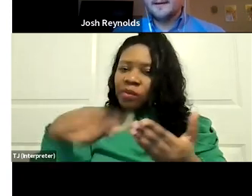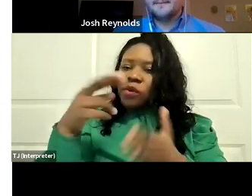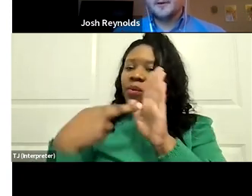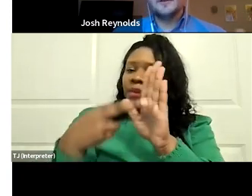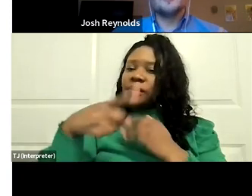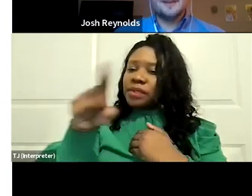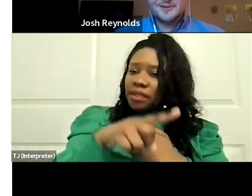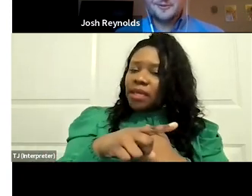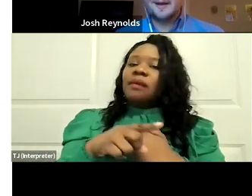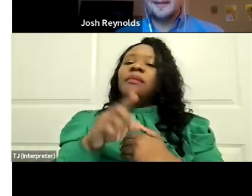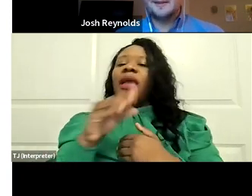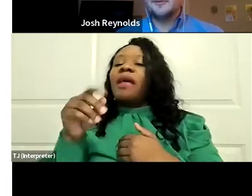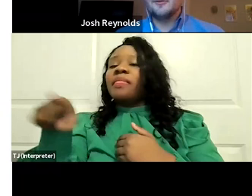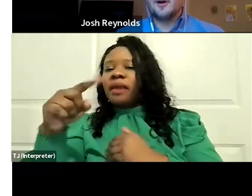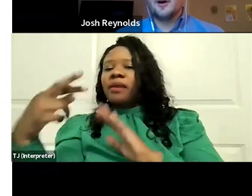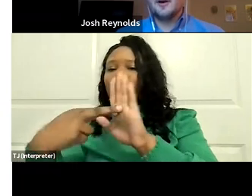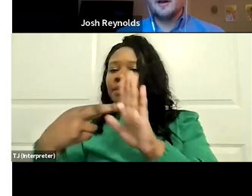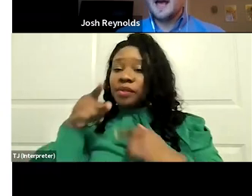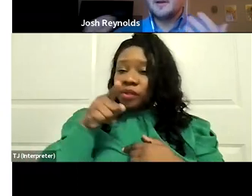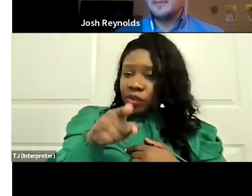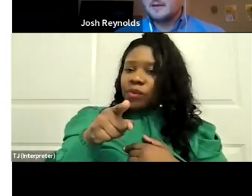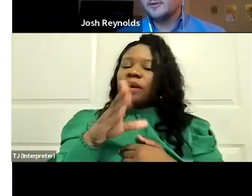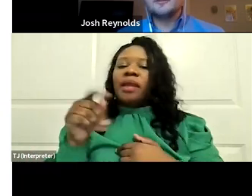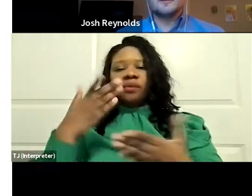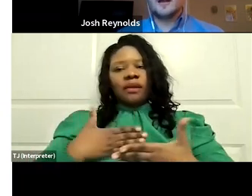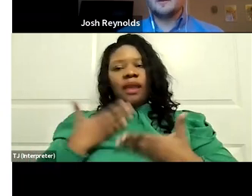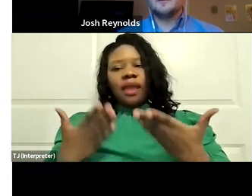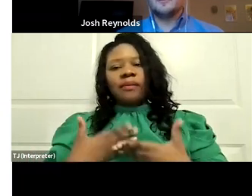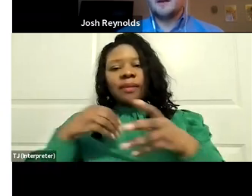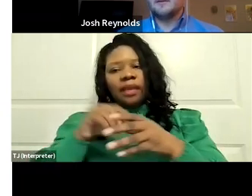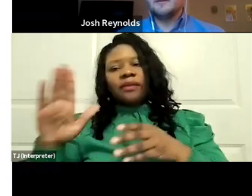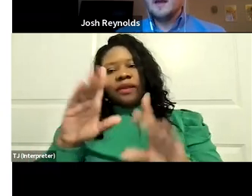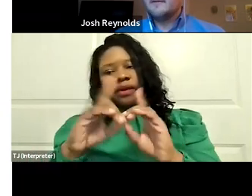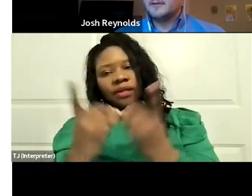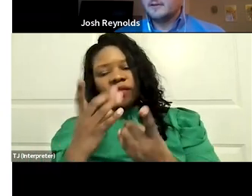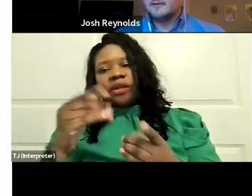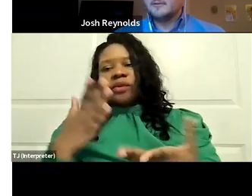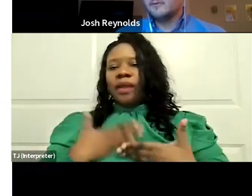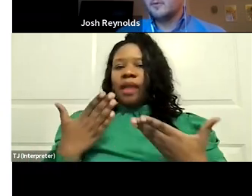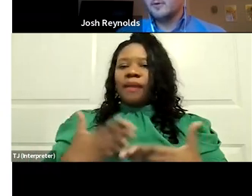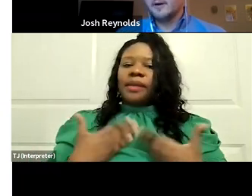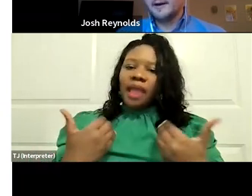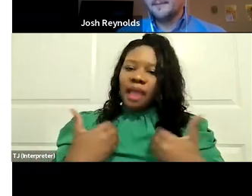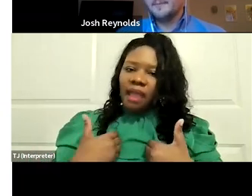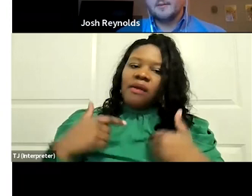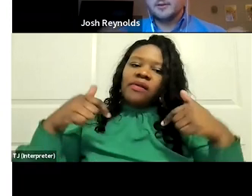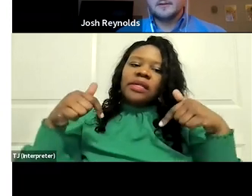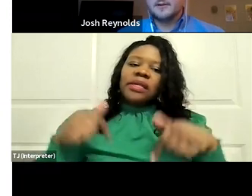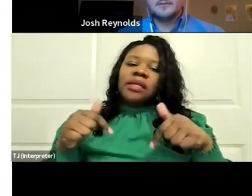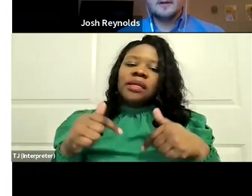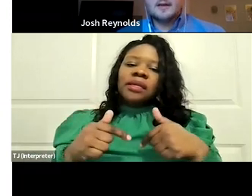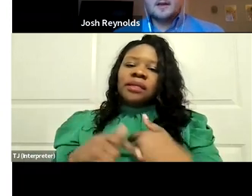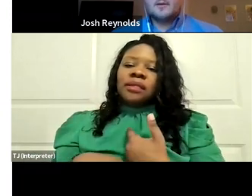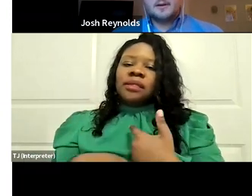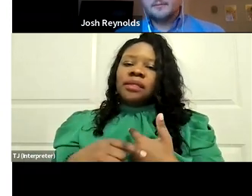or they represent you, and that you are happy to be in their district and happy to have this facilitation for a